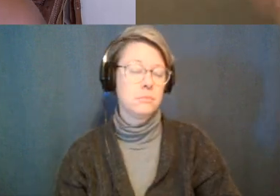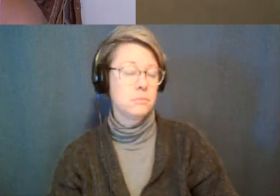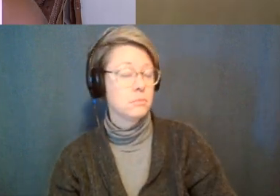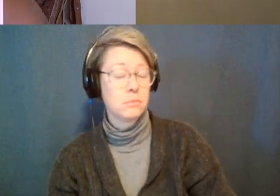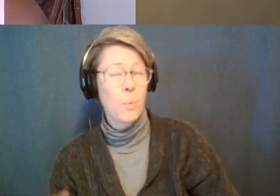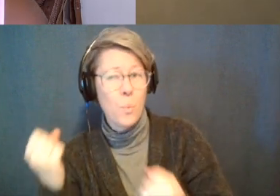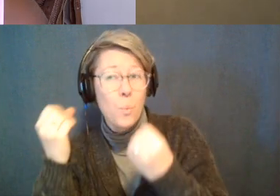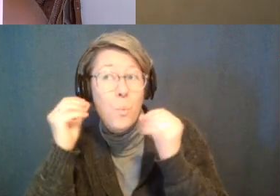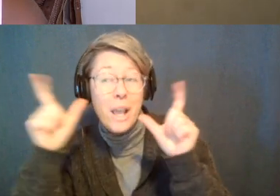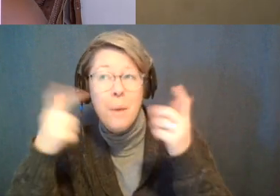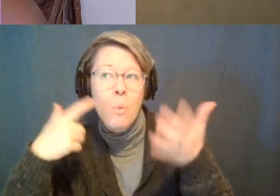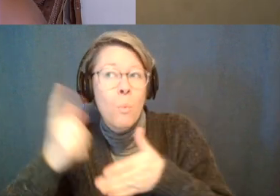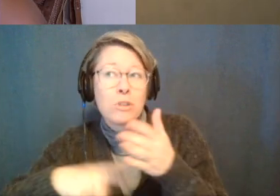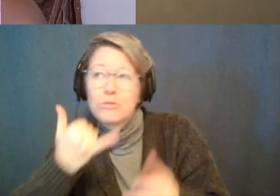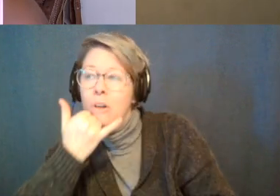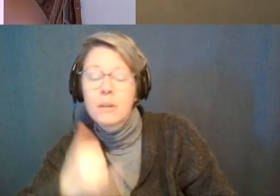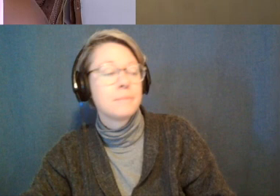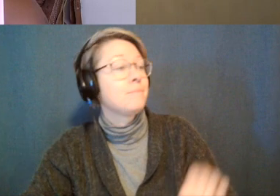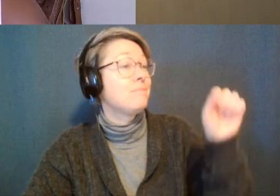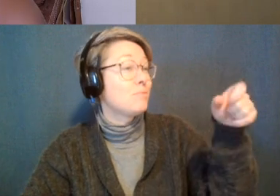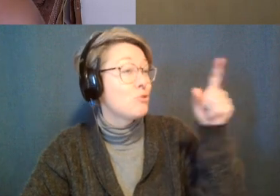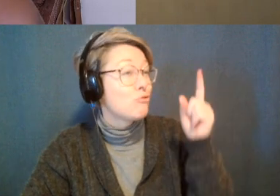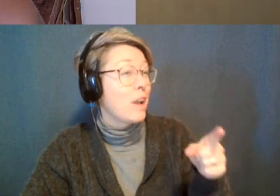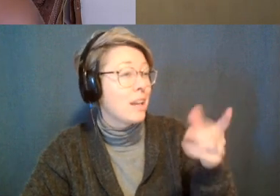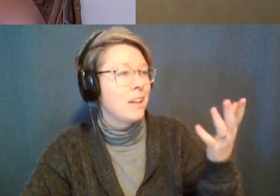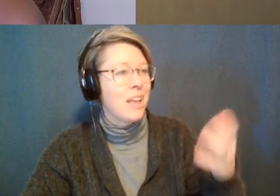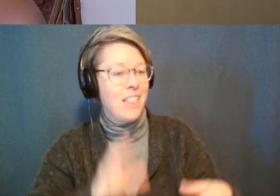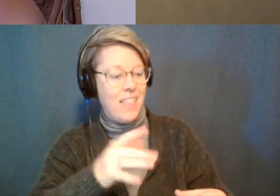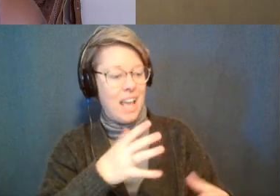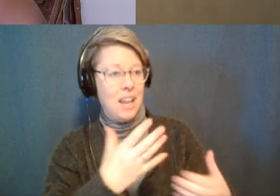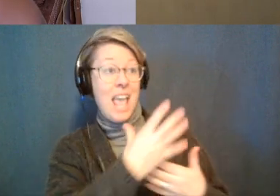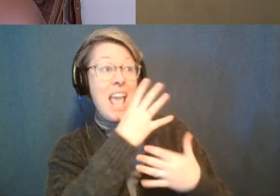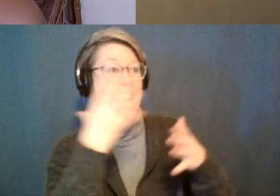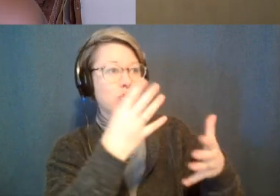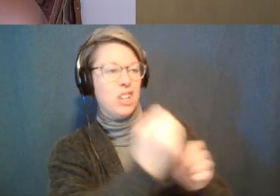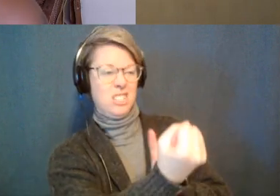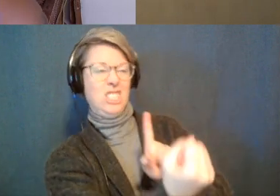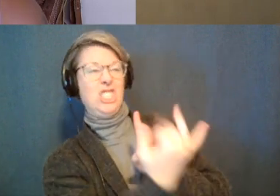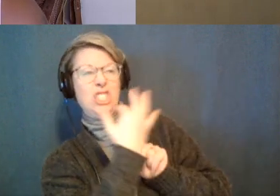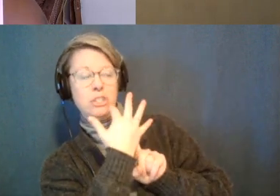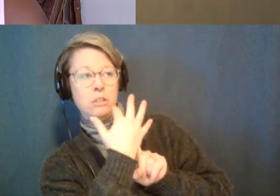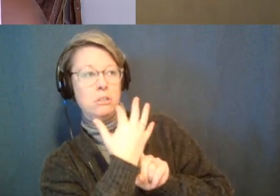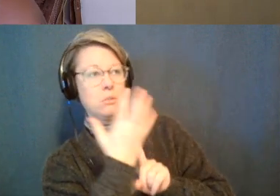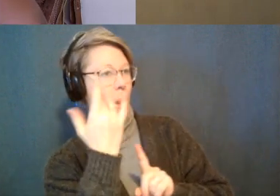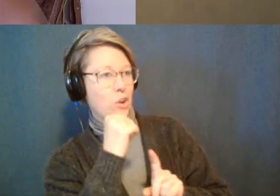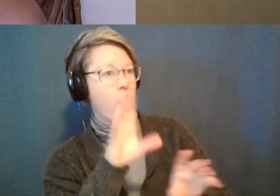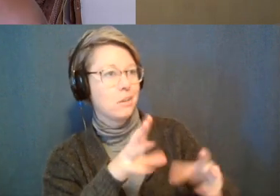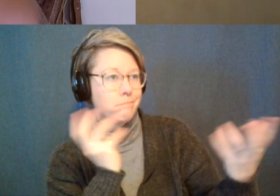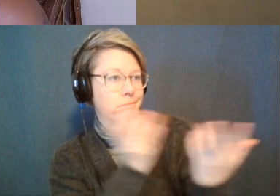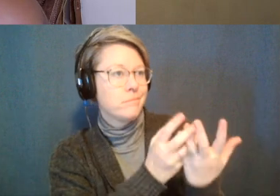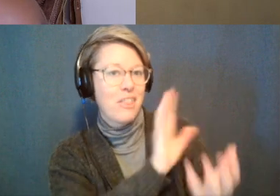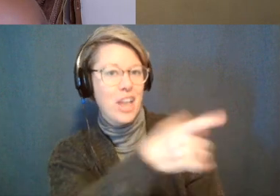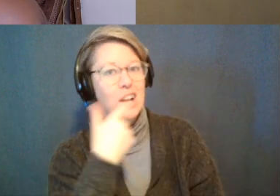this like the hatred towards like you not supplying something and also the scam or people getting scammed it's all a reflection to the to the macro